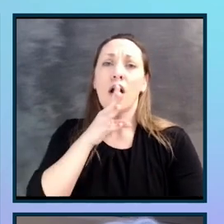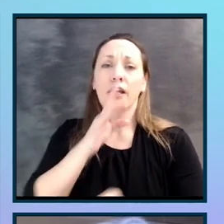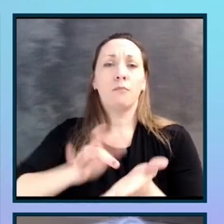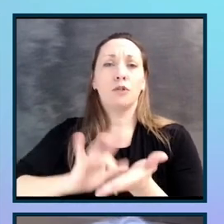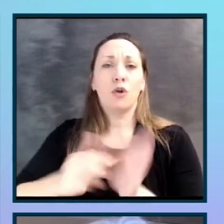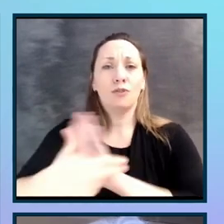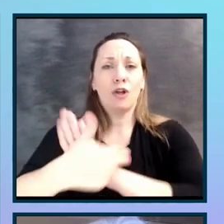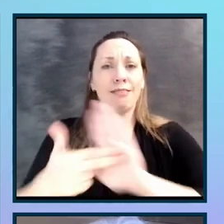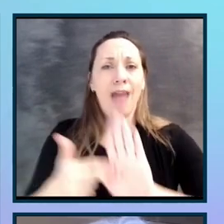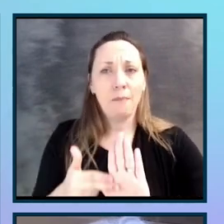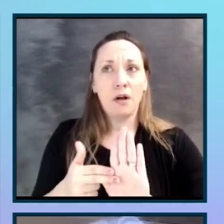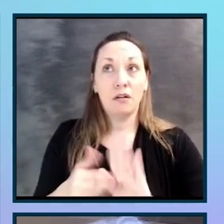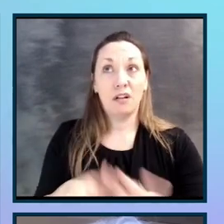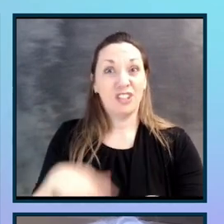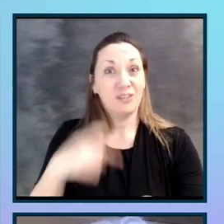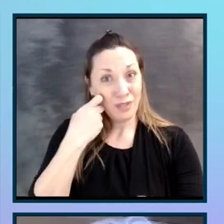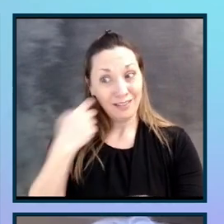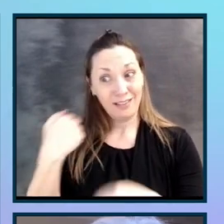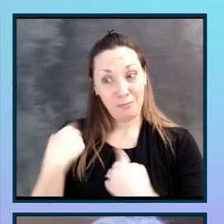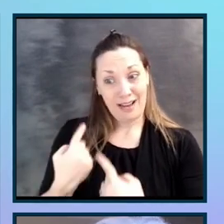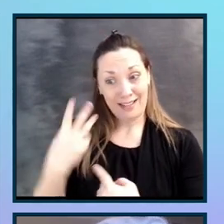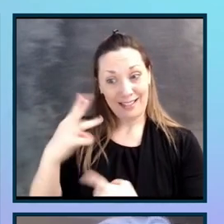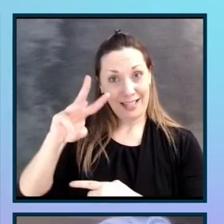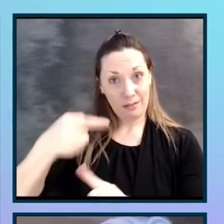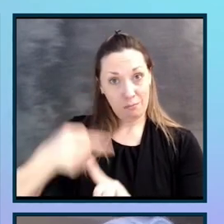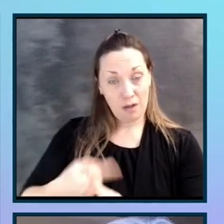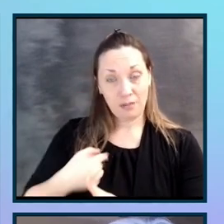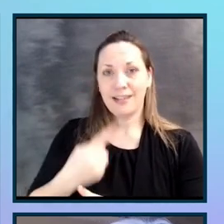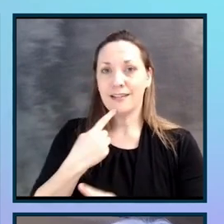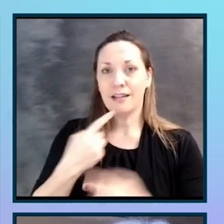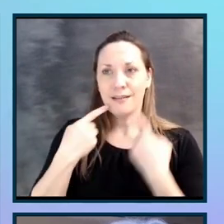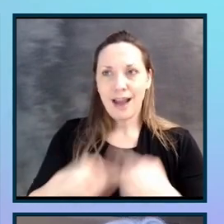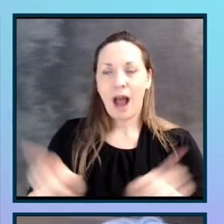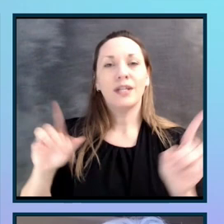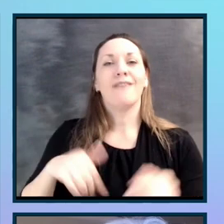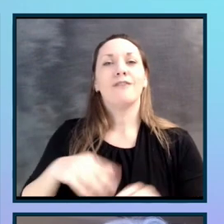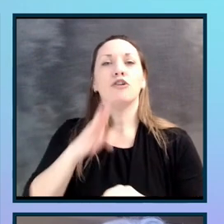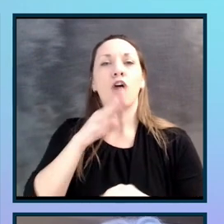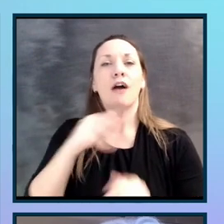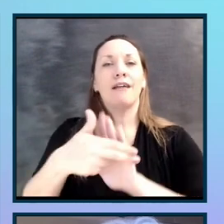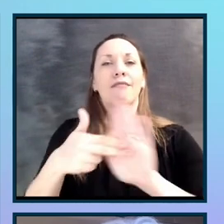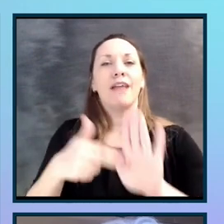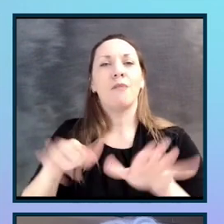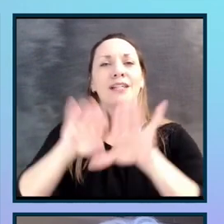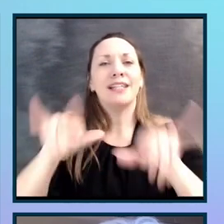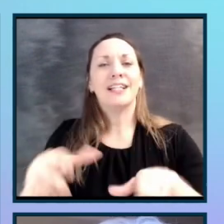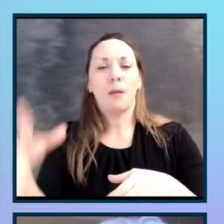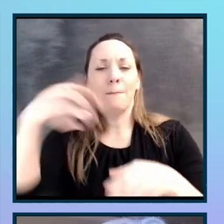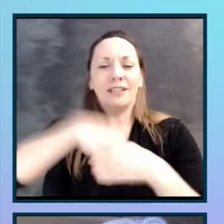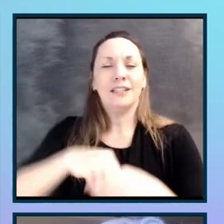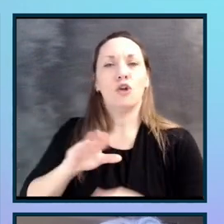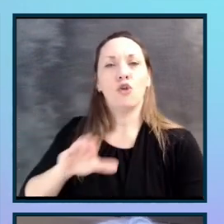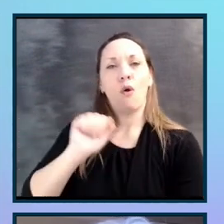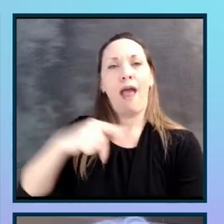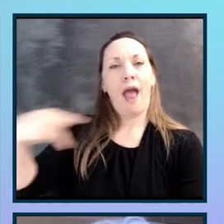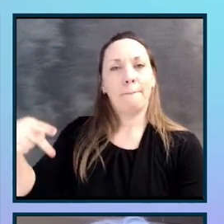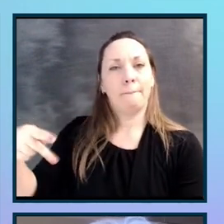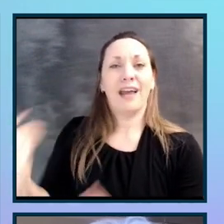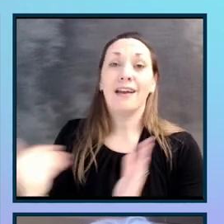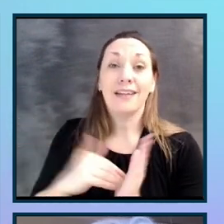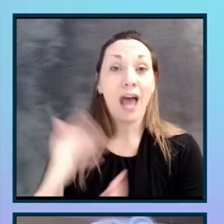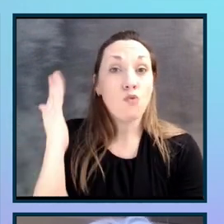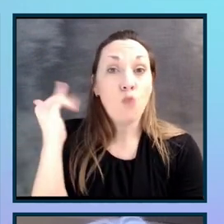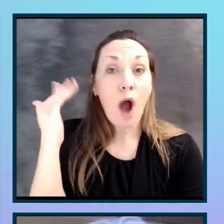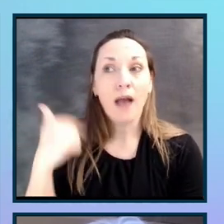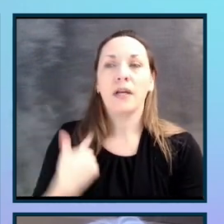this past six months, they announced that they have their talking label system built into their app. And again, this was because